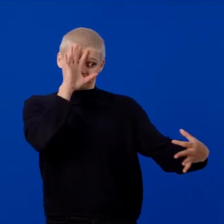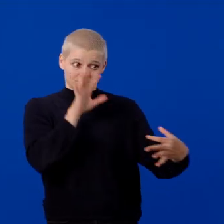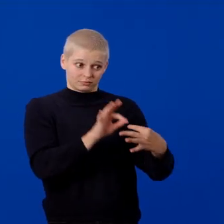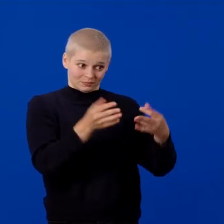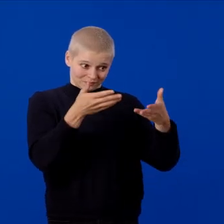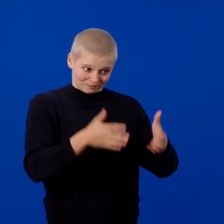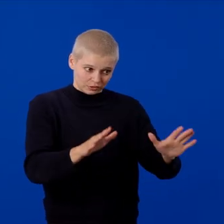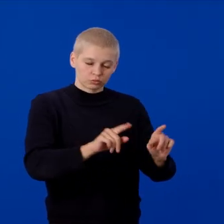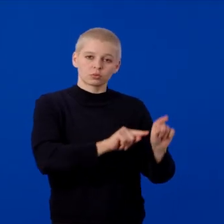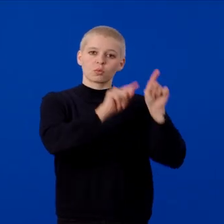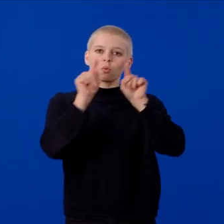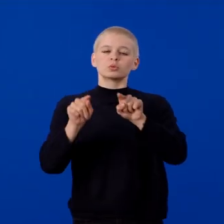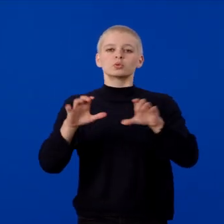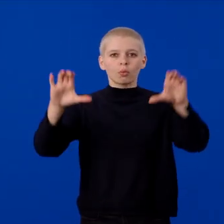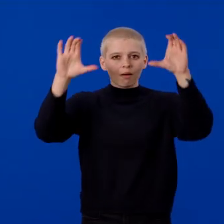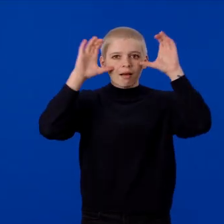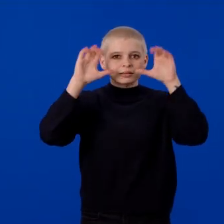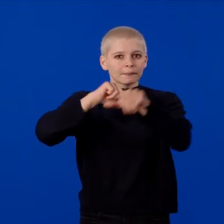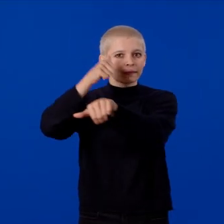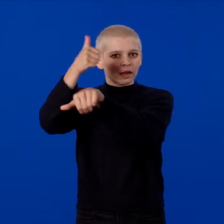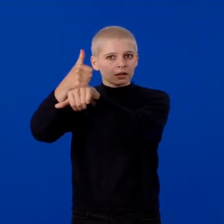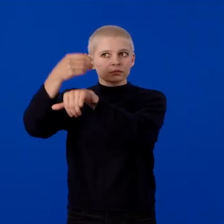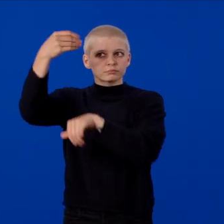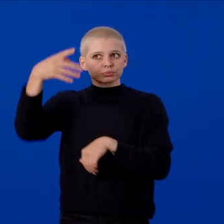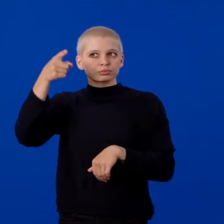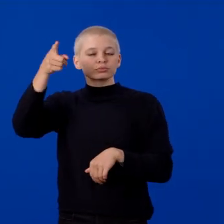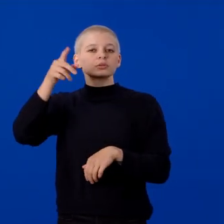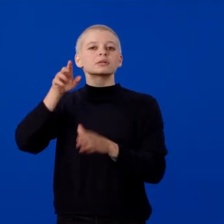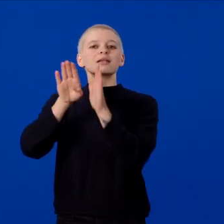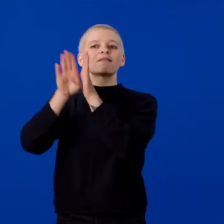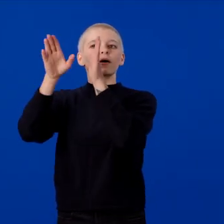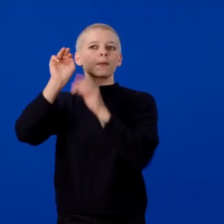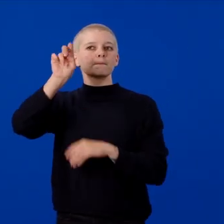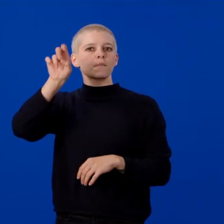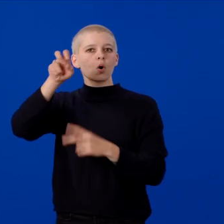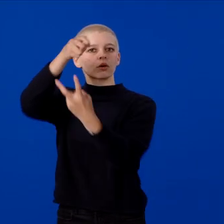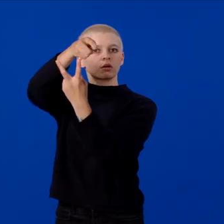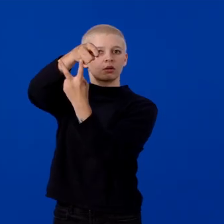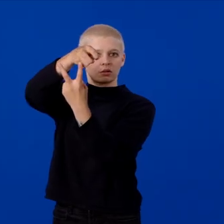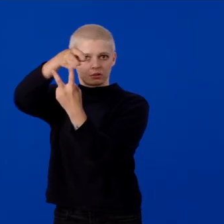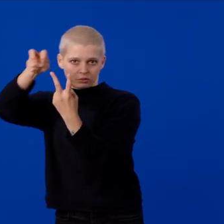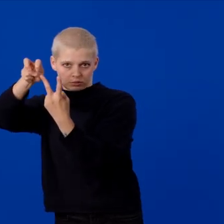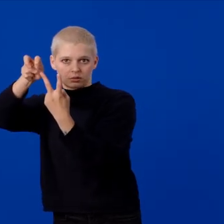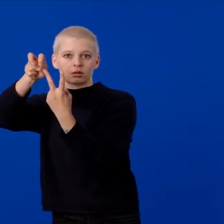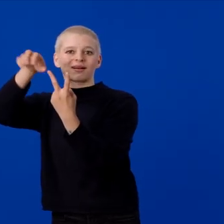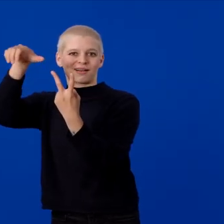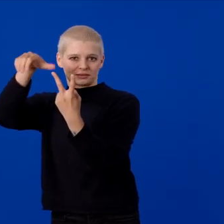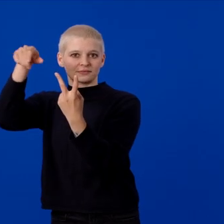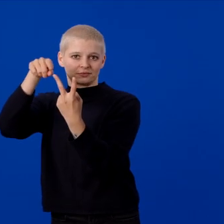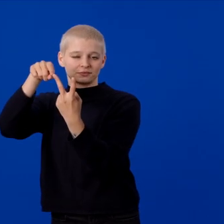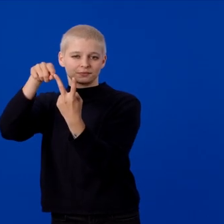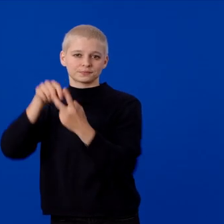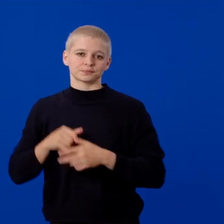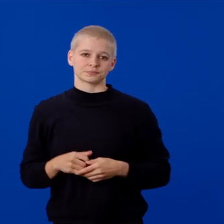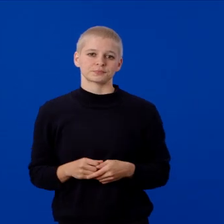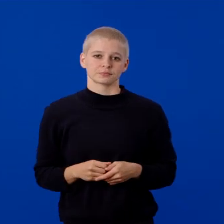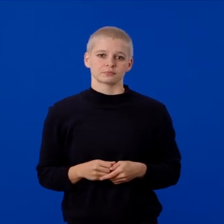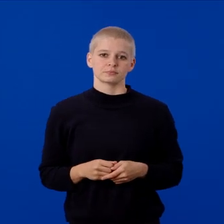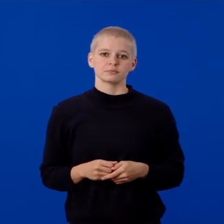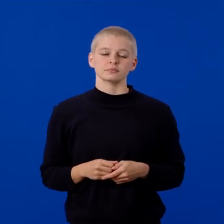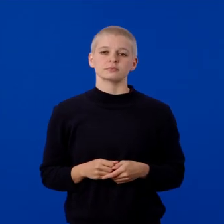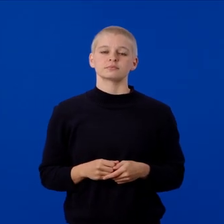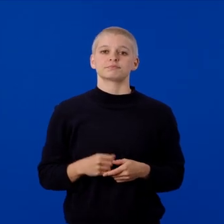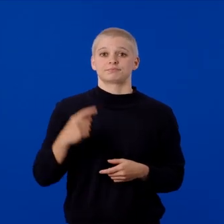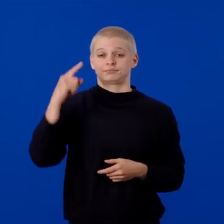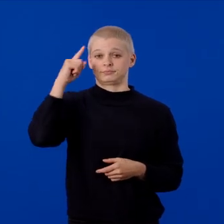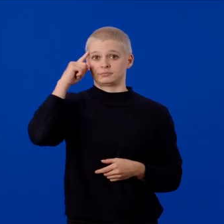head over to Headset Settings, Developer Mode and toggle the Developer Mode option to activate it. Connect your Meta